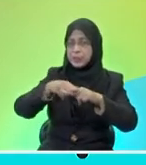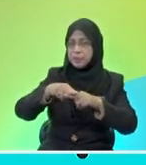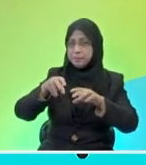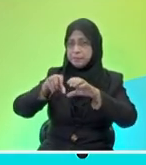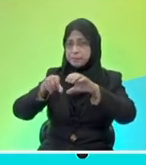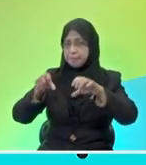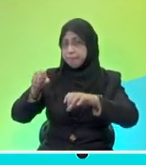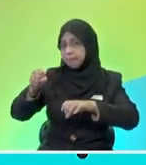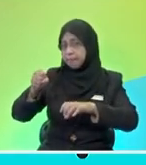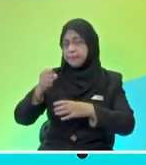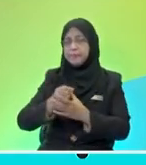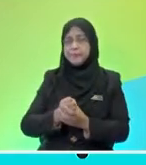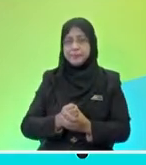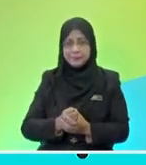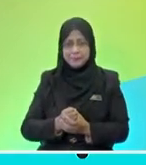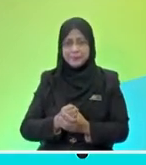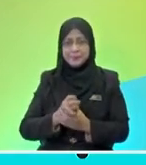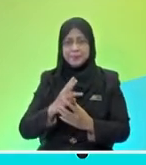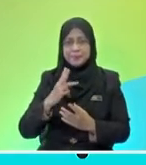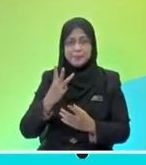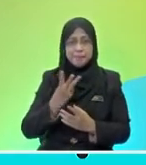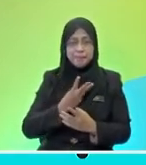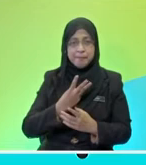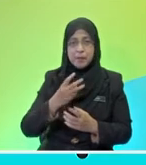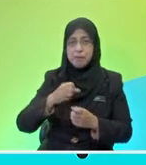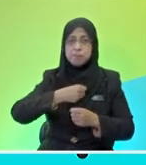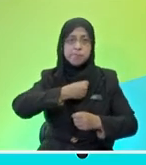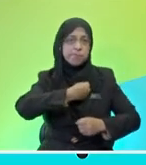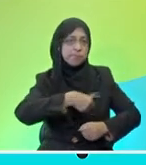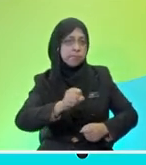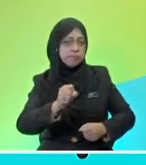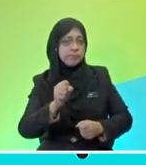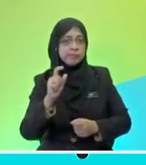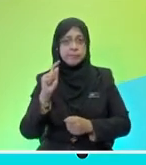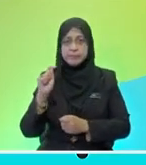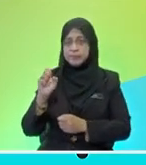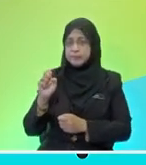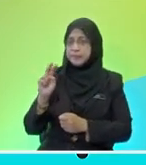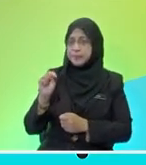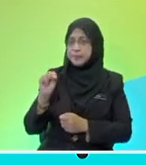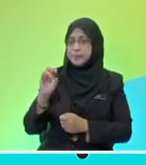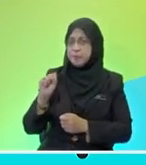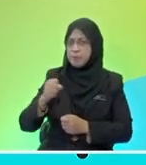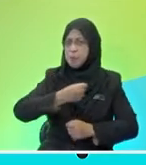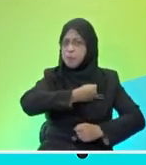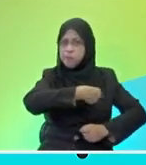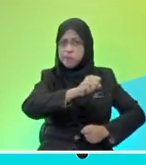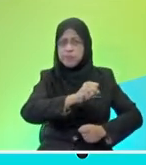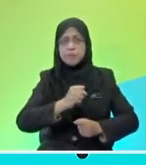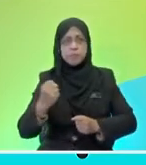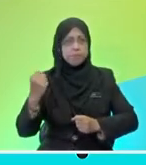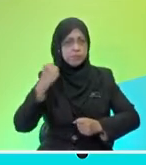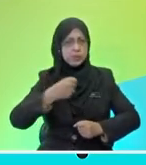uh we have this uh what they call this is a tennis racket so as you know tennis racket requires a lot of power hitting it the